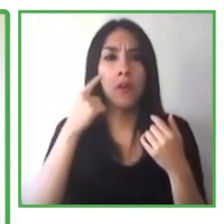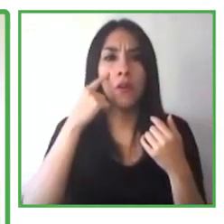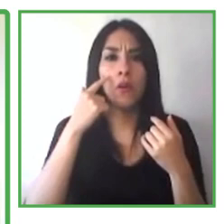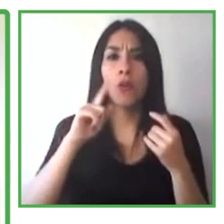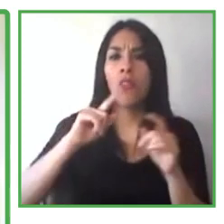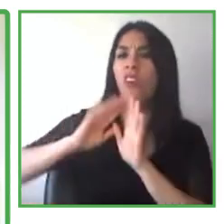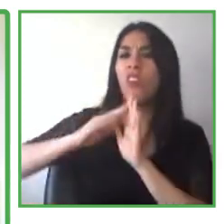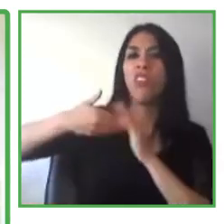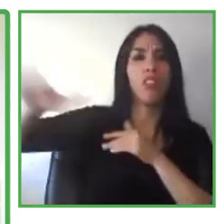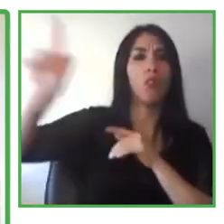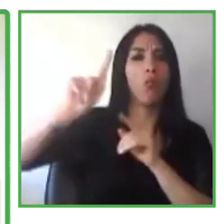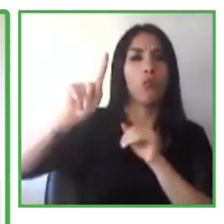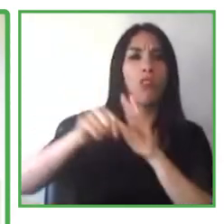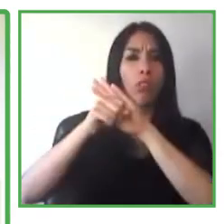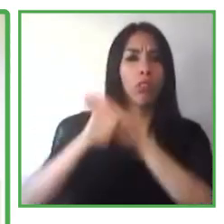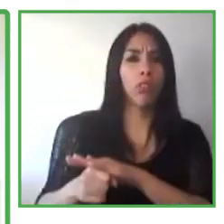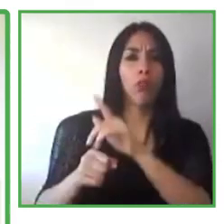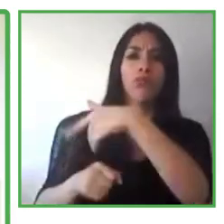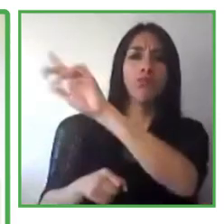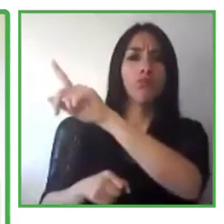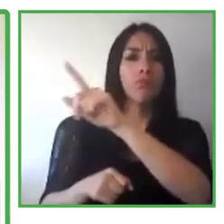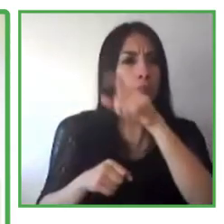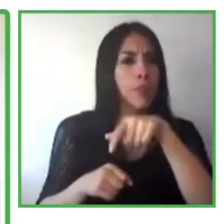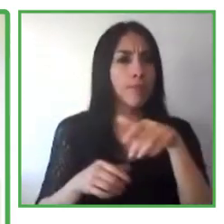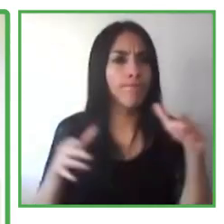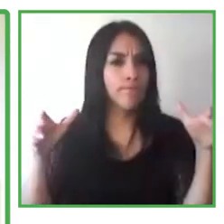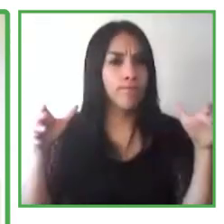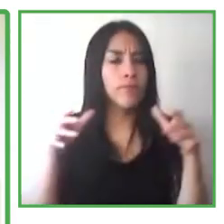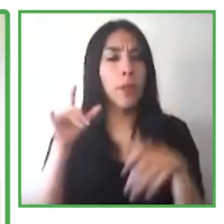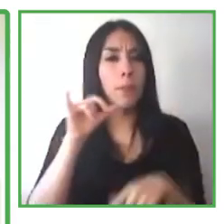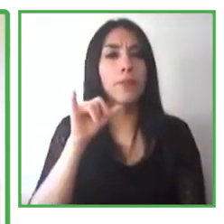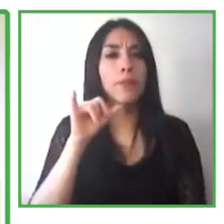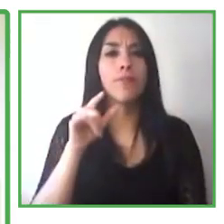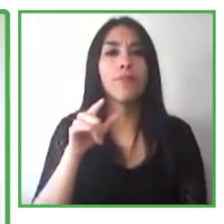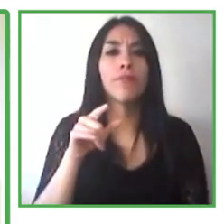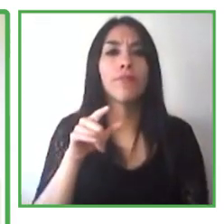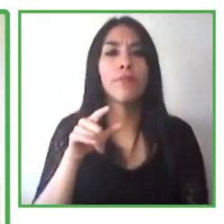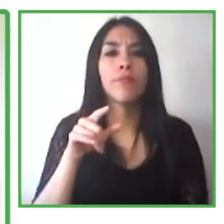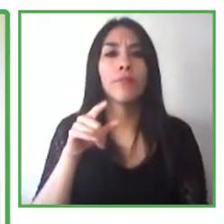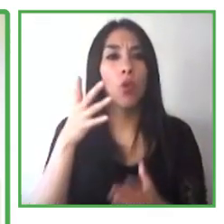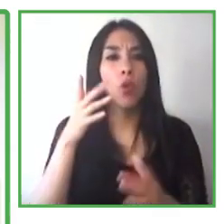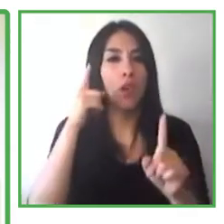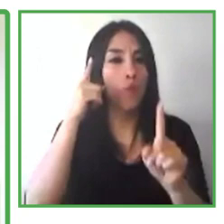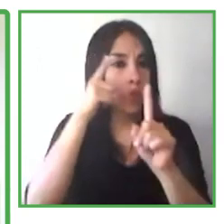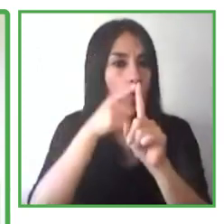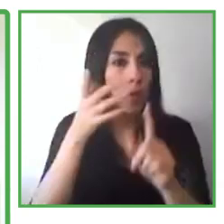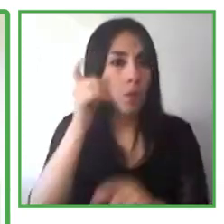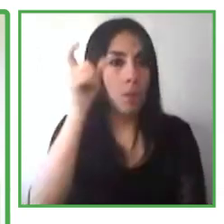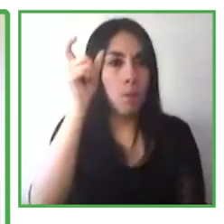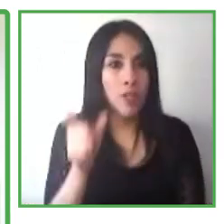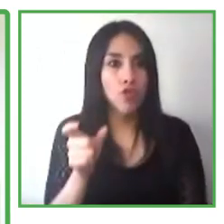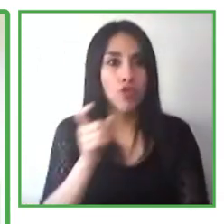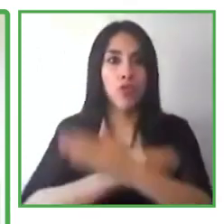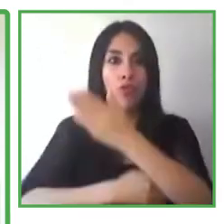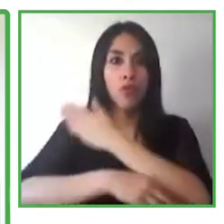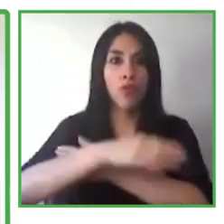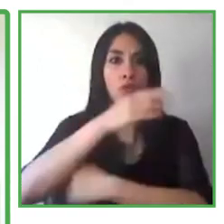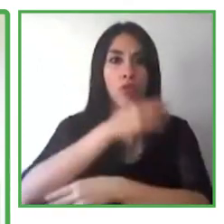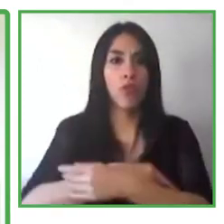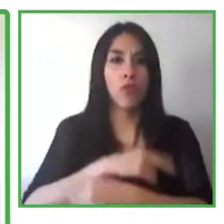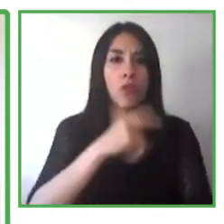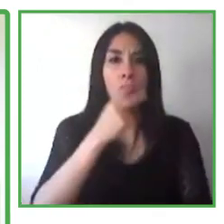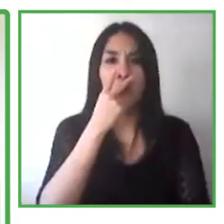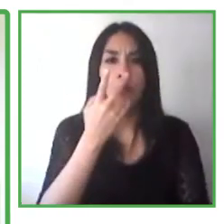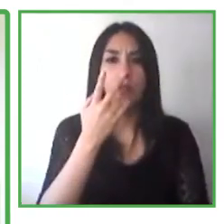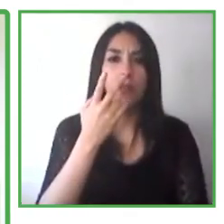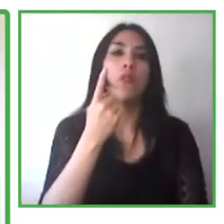with disability that we want to bring in. So for those company-wide initiatives, you'll see things like a landing page